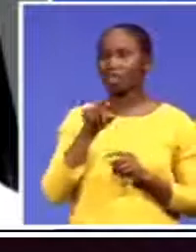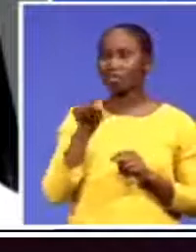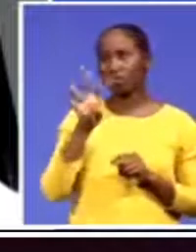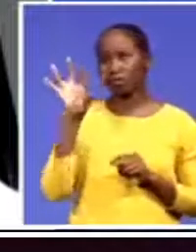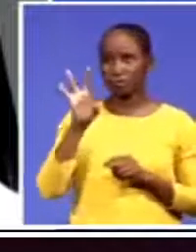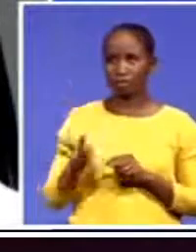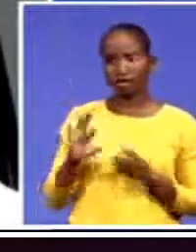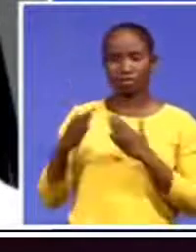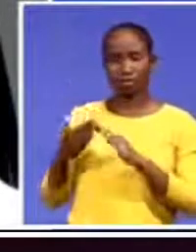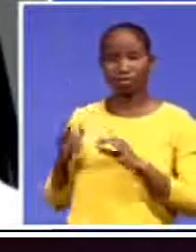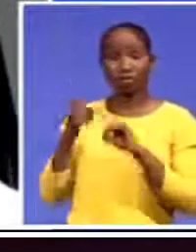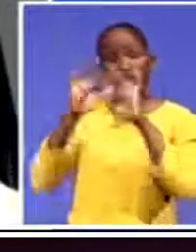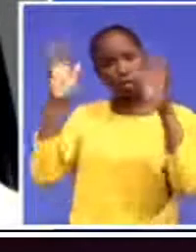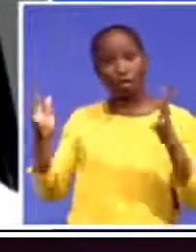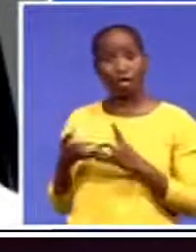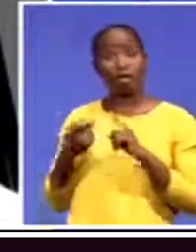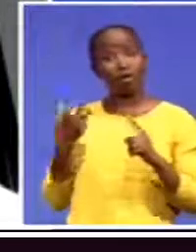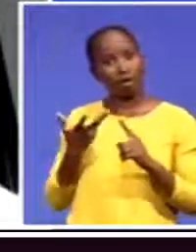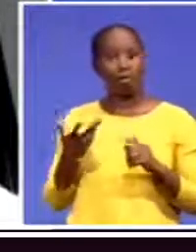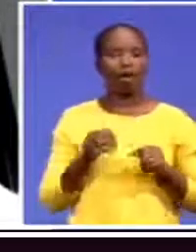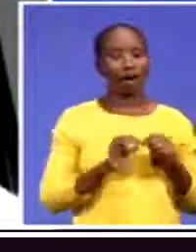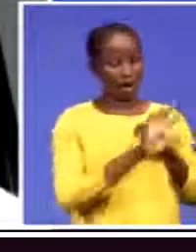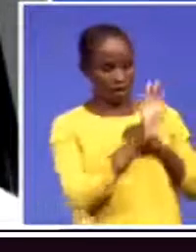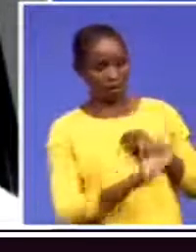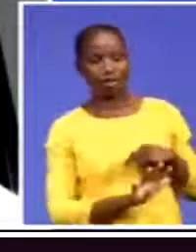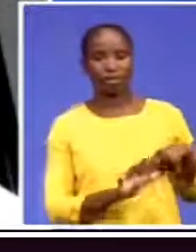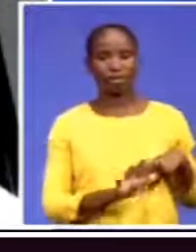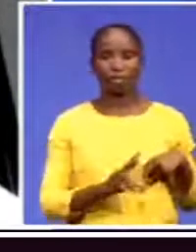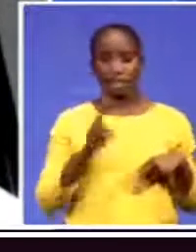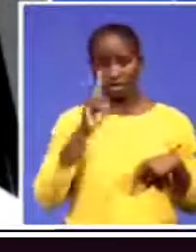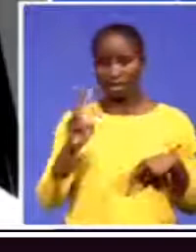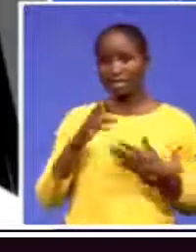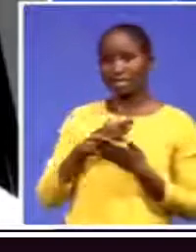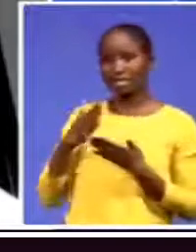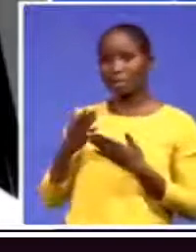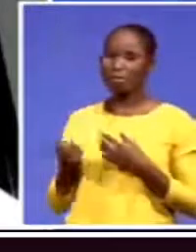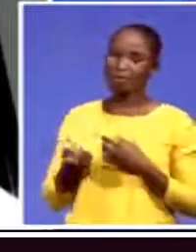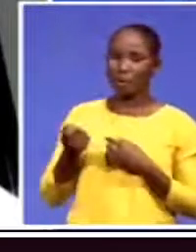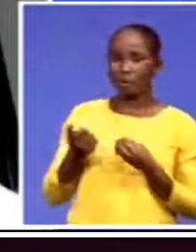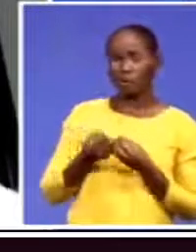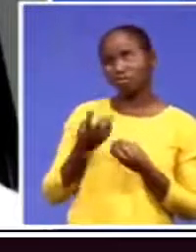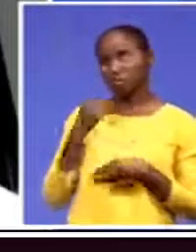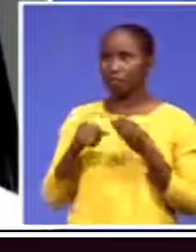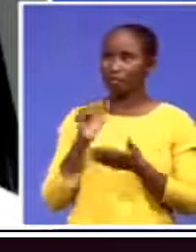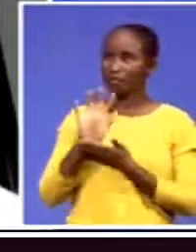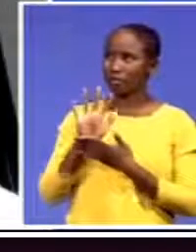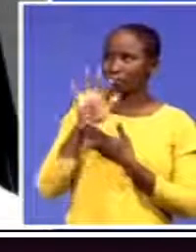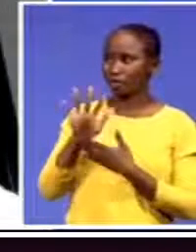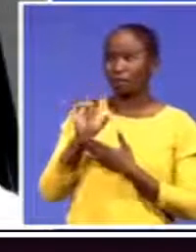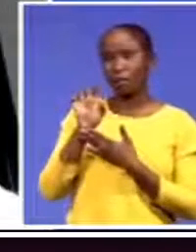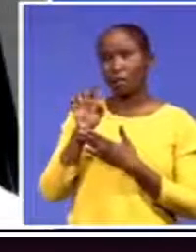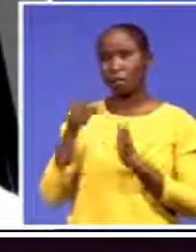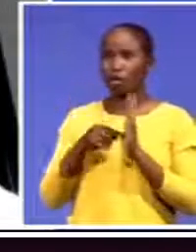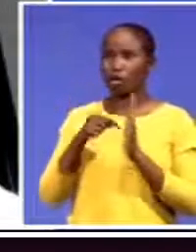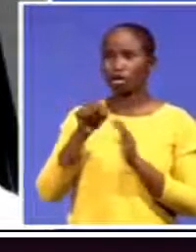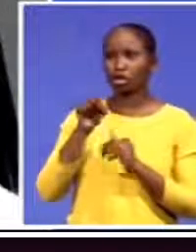Africa. And if you look at our proven fossil fuel reserves, we're talking about 15.2 trillion. That's what we have as value that we